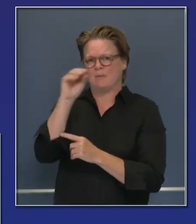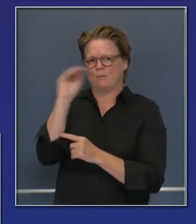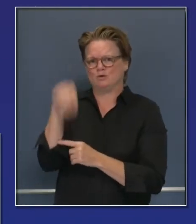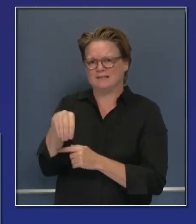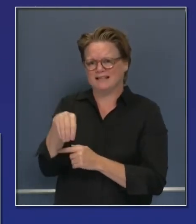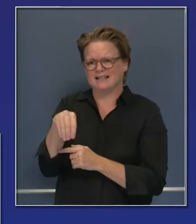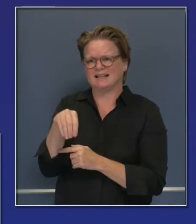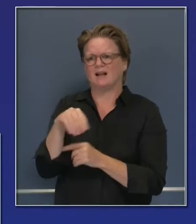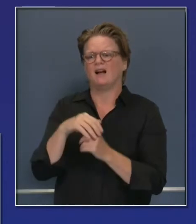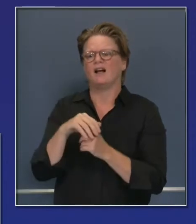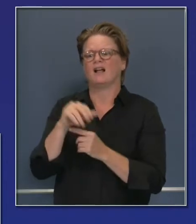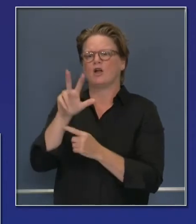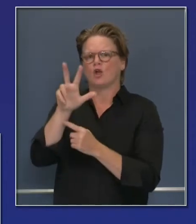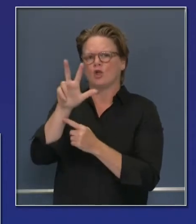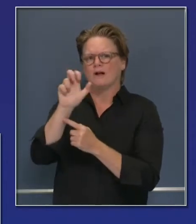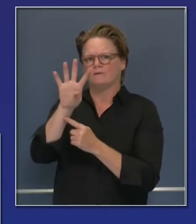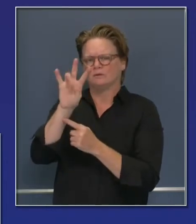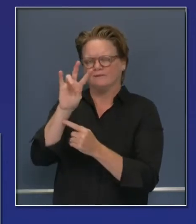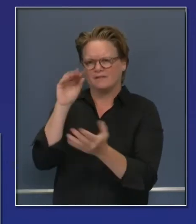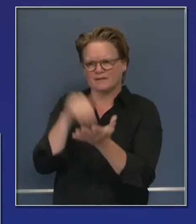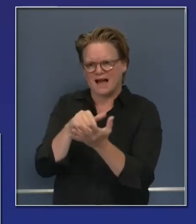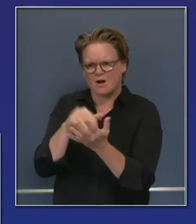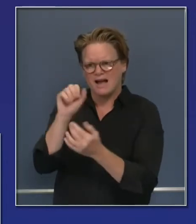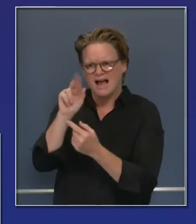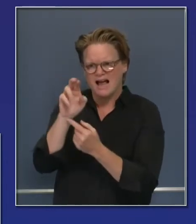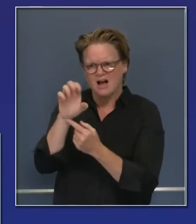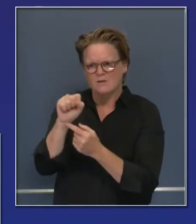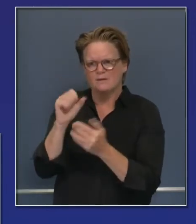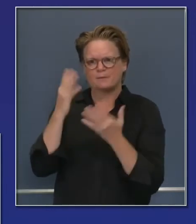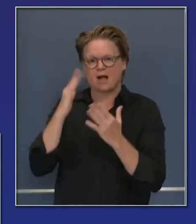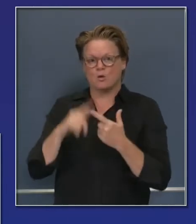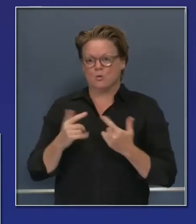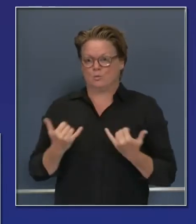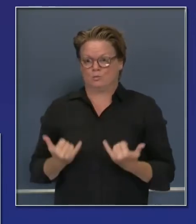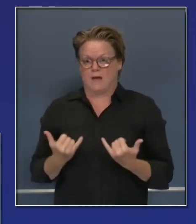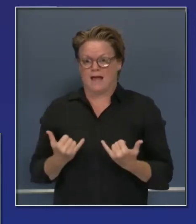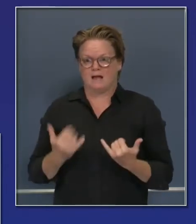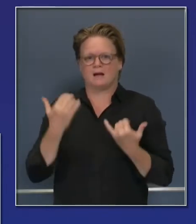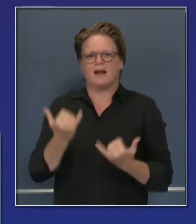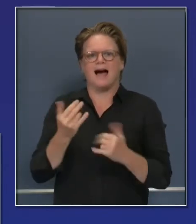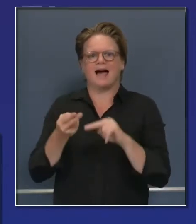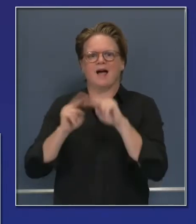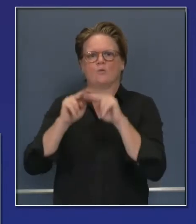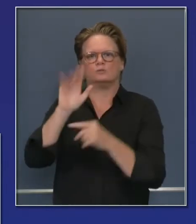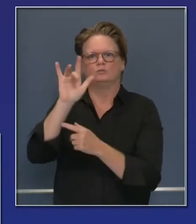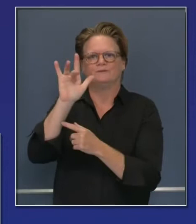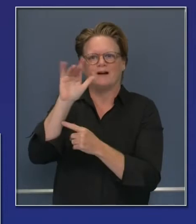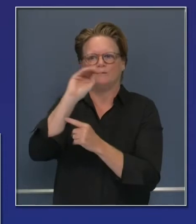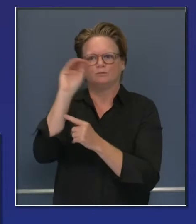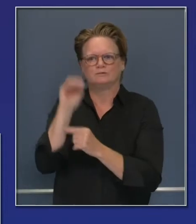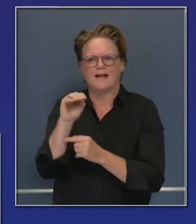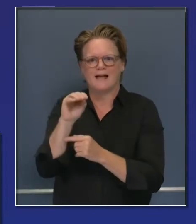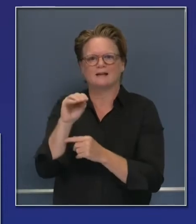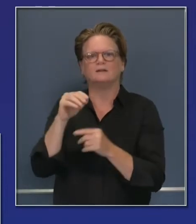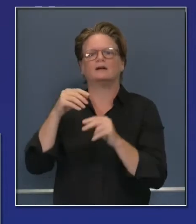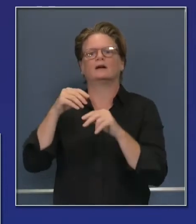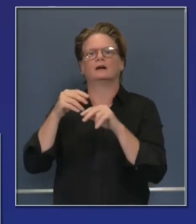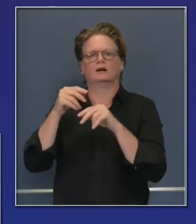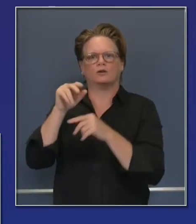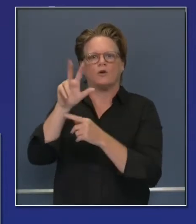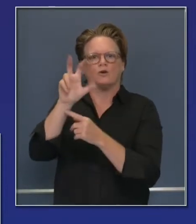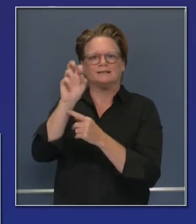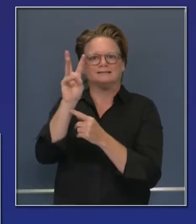more than doubled the containment, 25 percent, and kept it relatively concentrated to 365